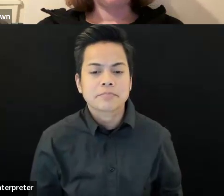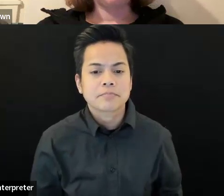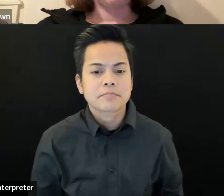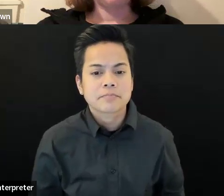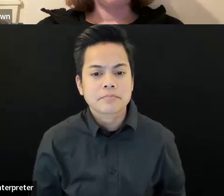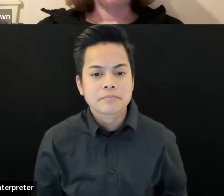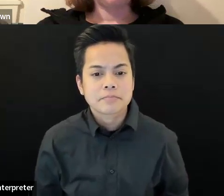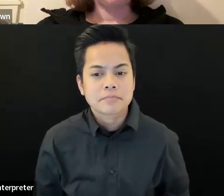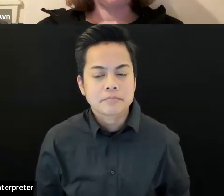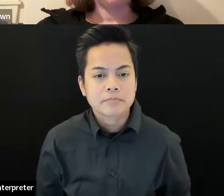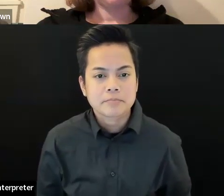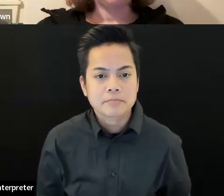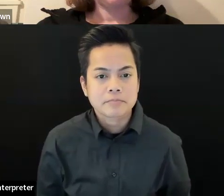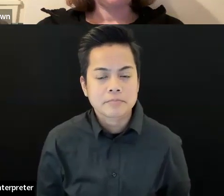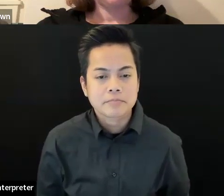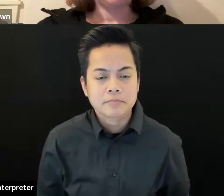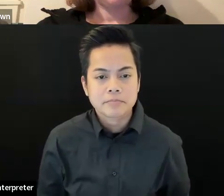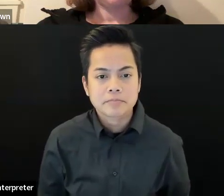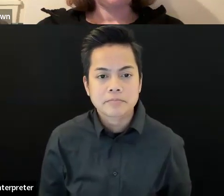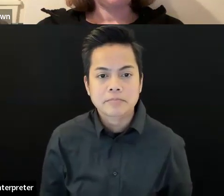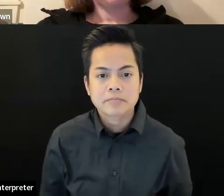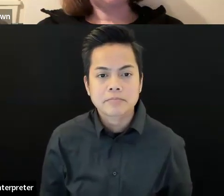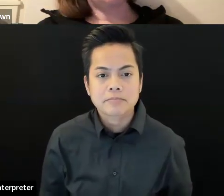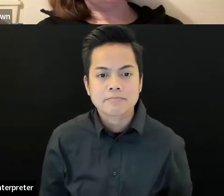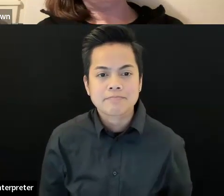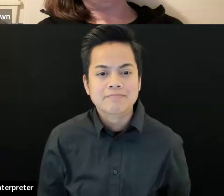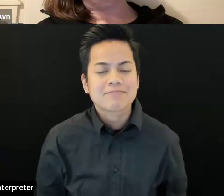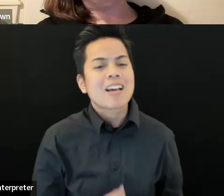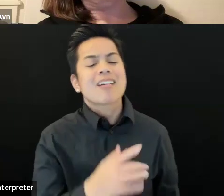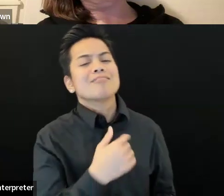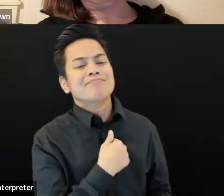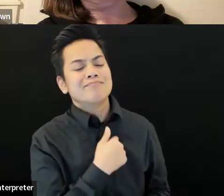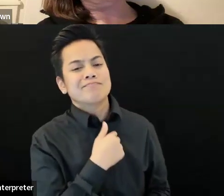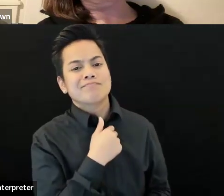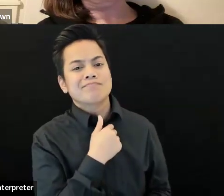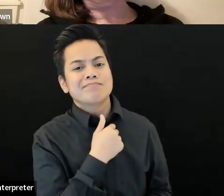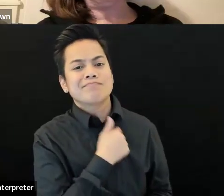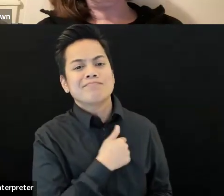Oh, no, I think he's not a palist anymore. Oh, let me get you back up there. Sorry.